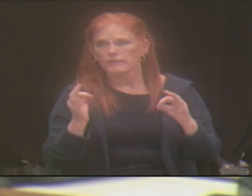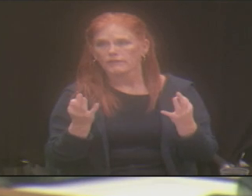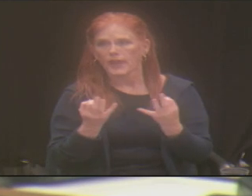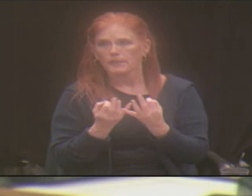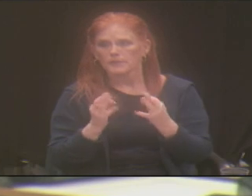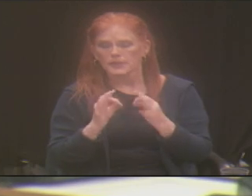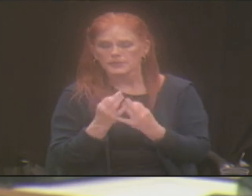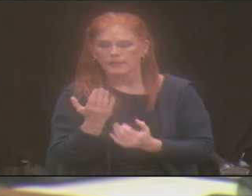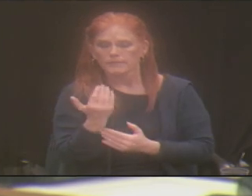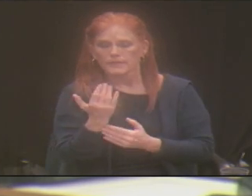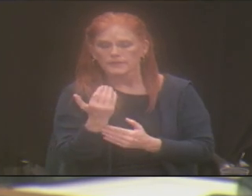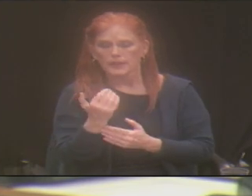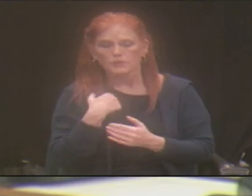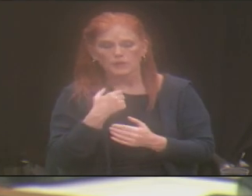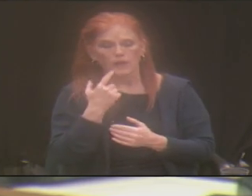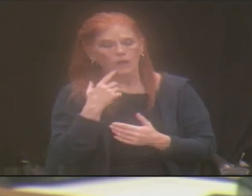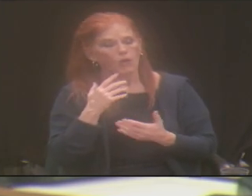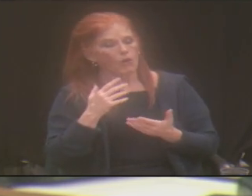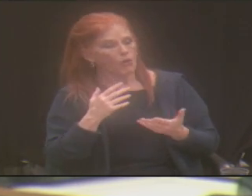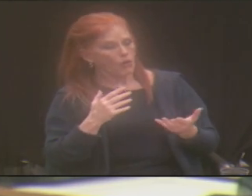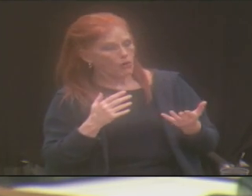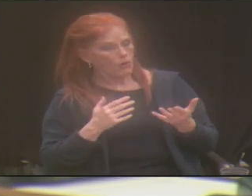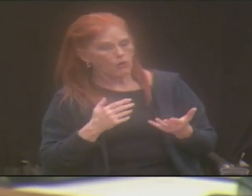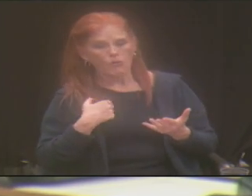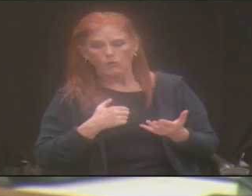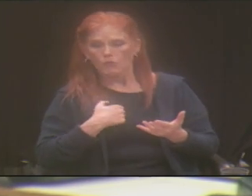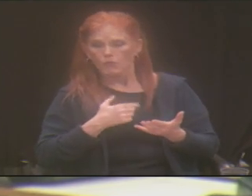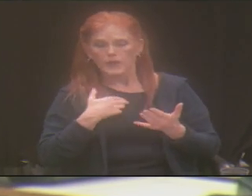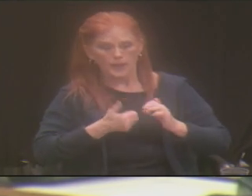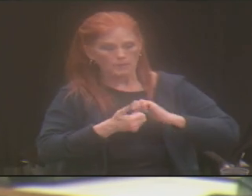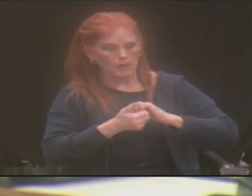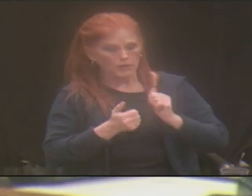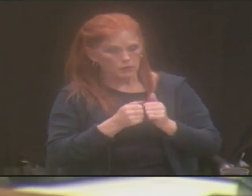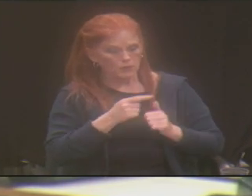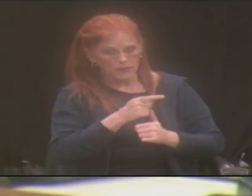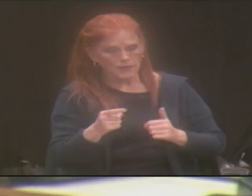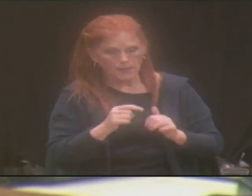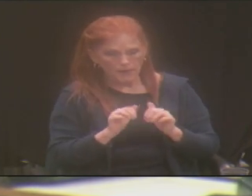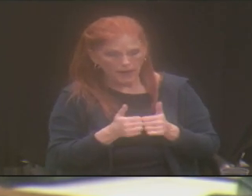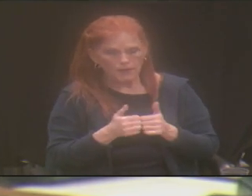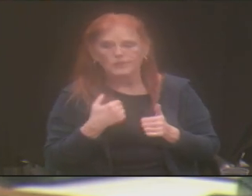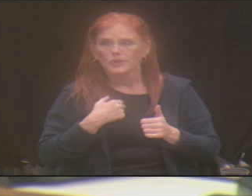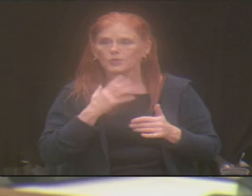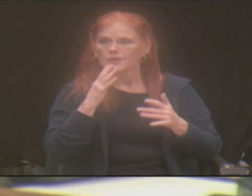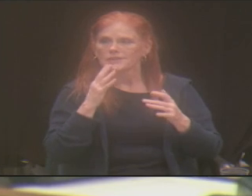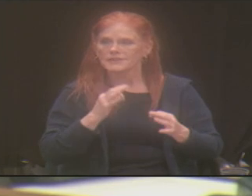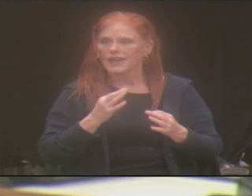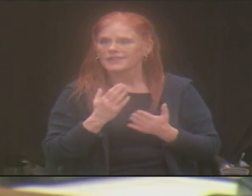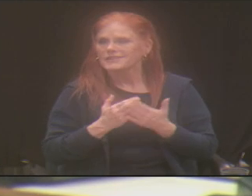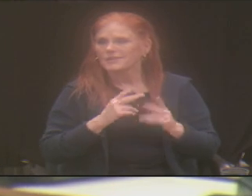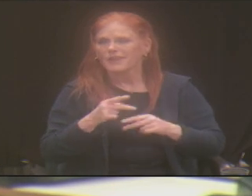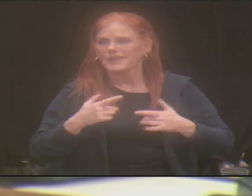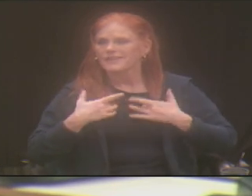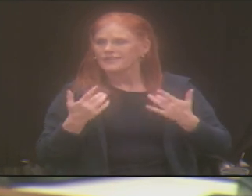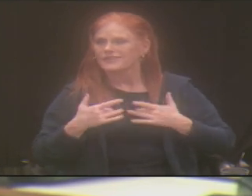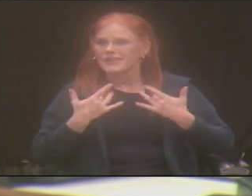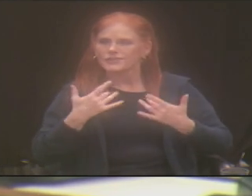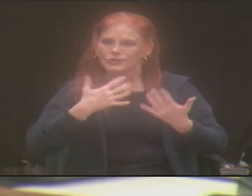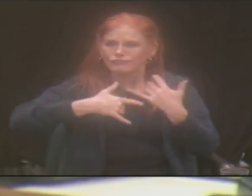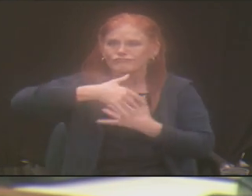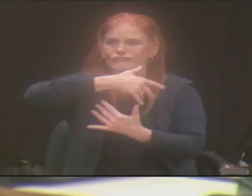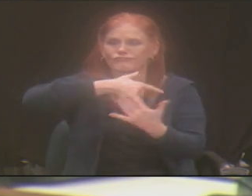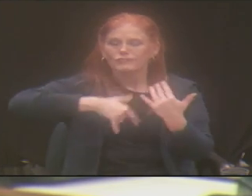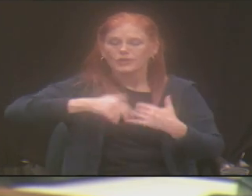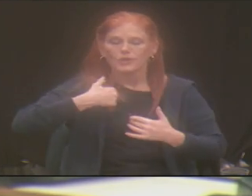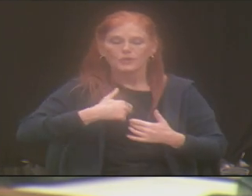partner with them? So then we could say, okay, we're going to do socialization outings. And then we would have volunteers that would go